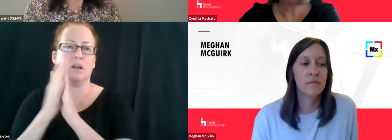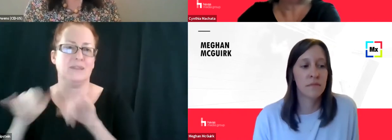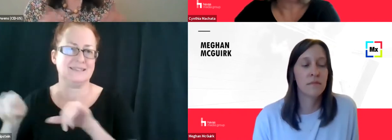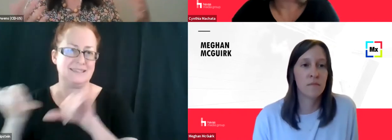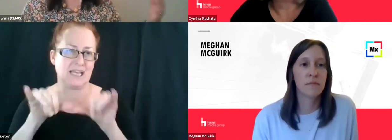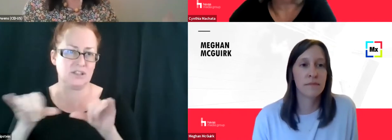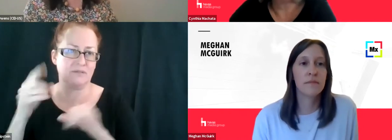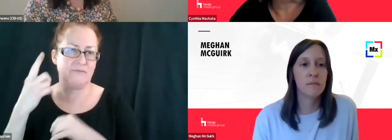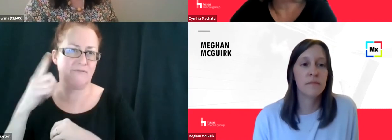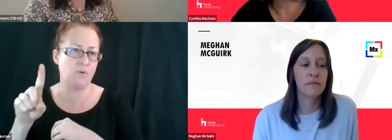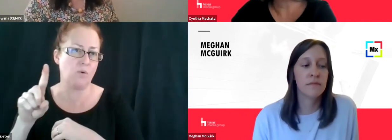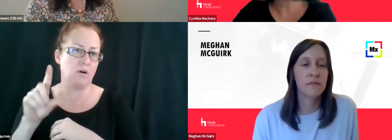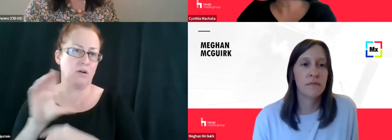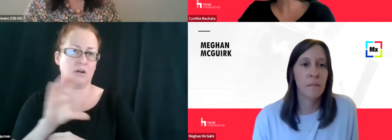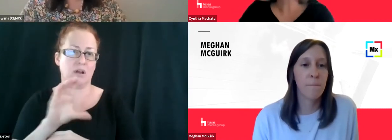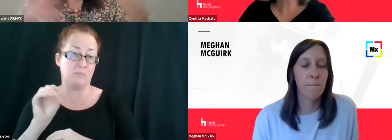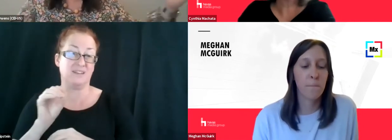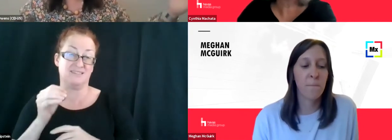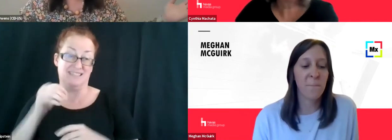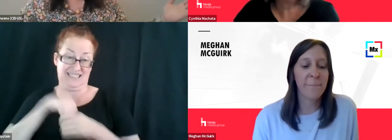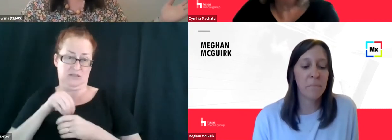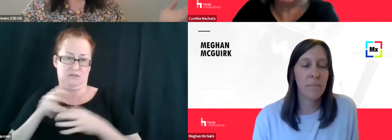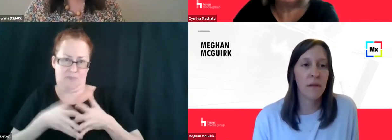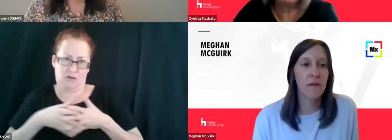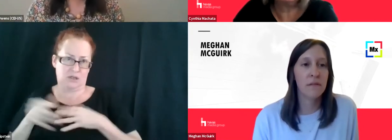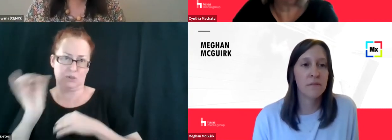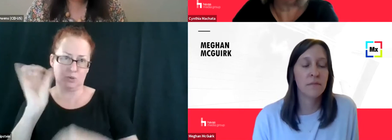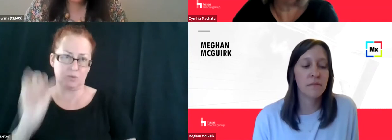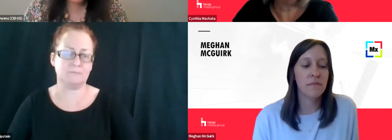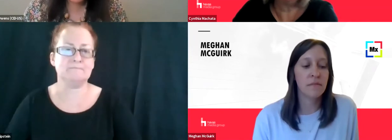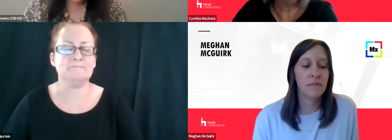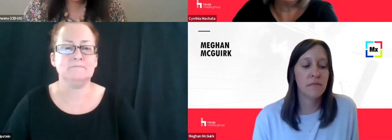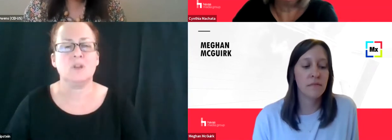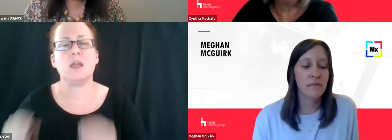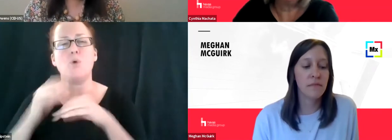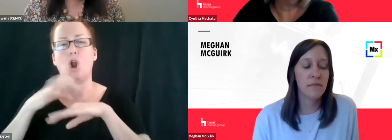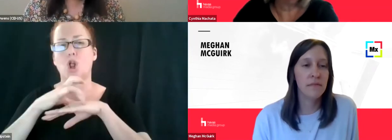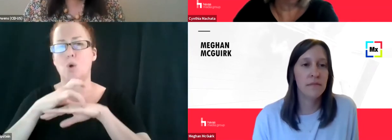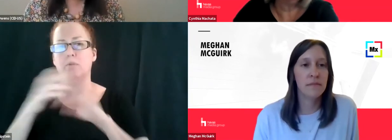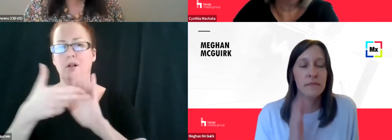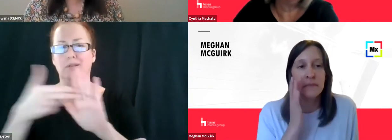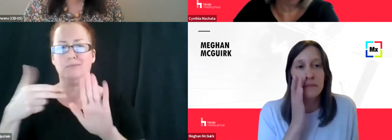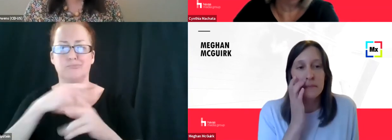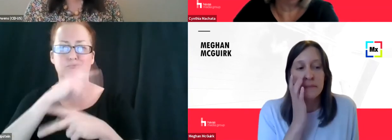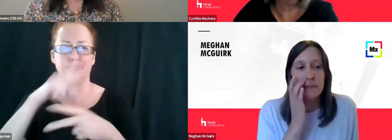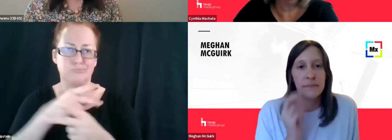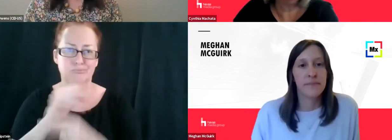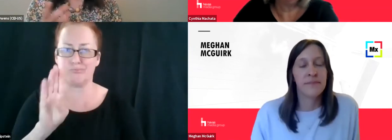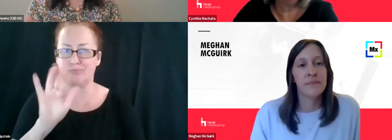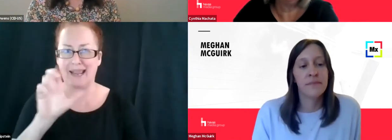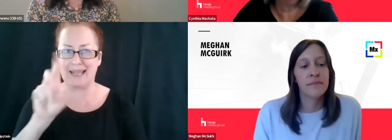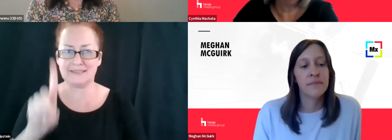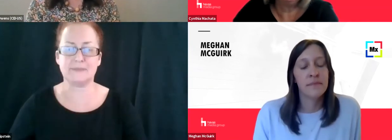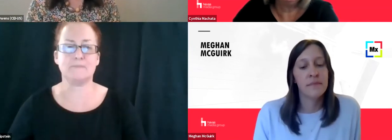for even brands that based in the United States, simply because they're, they're global brands. Um, and you know,